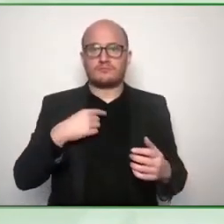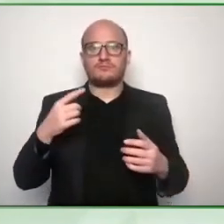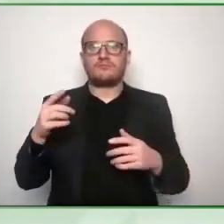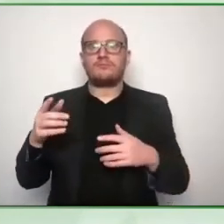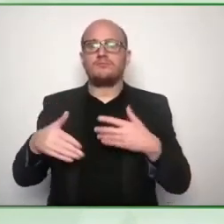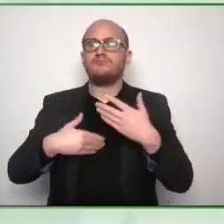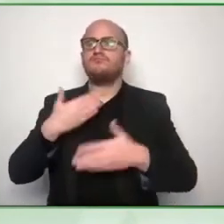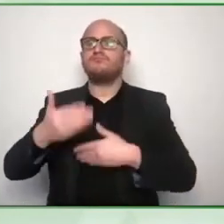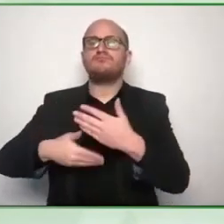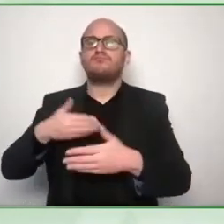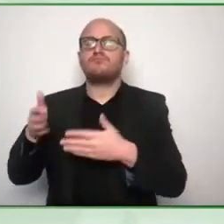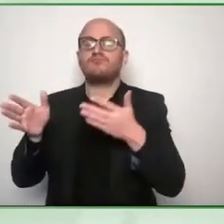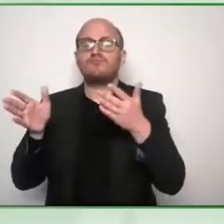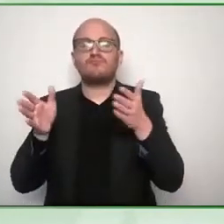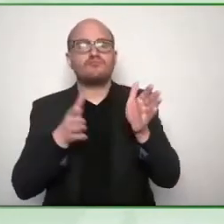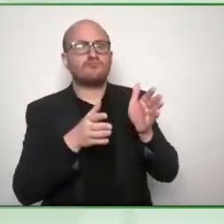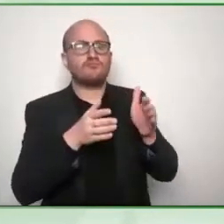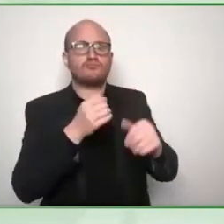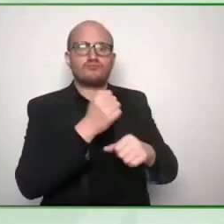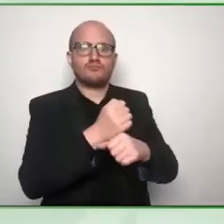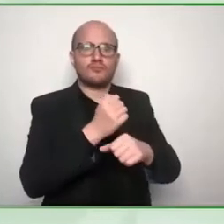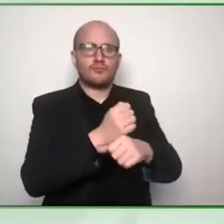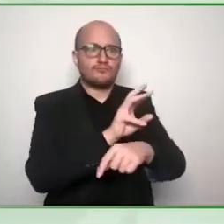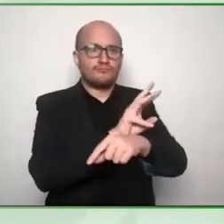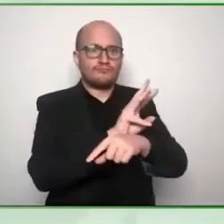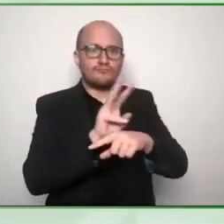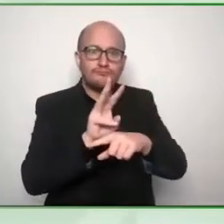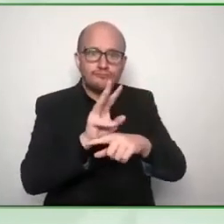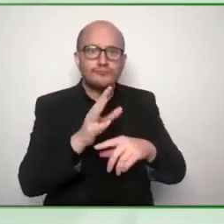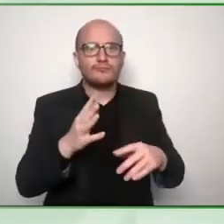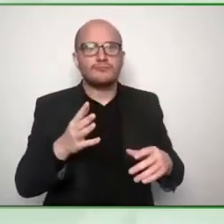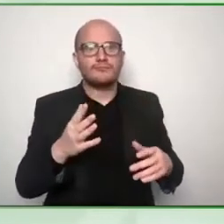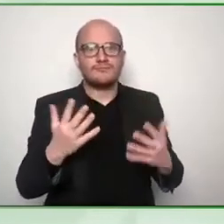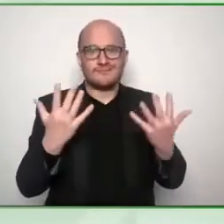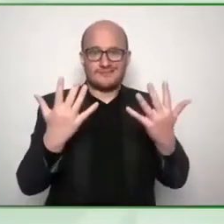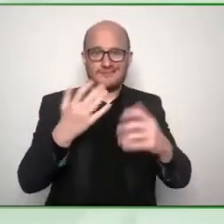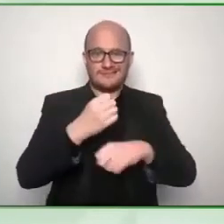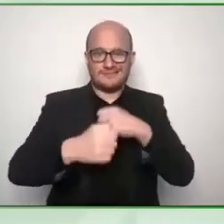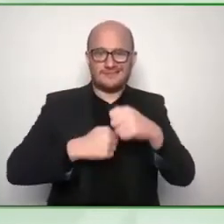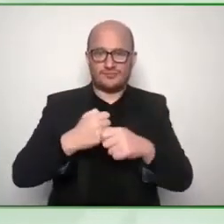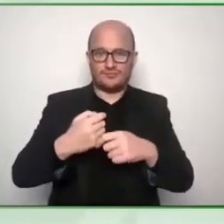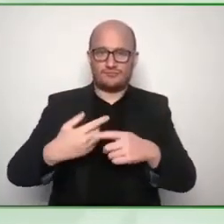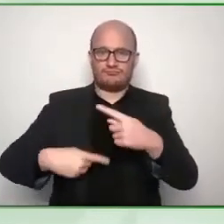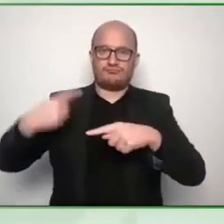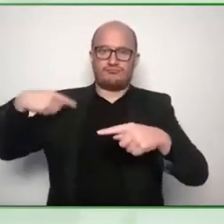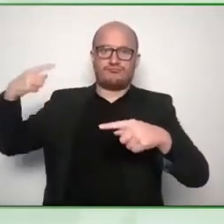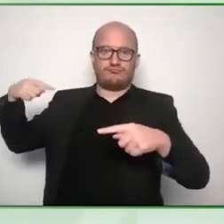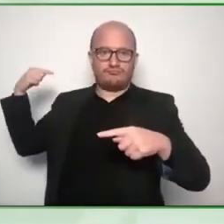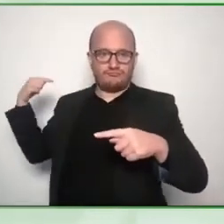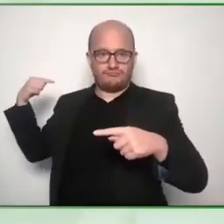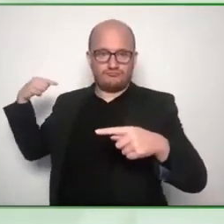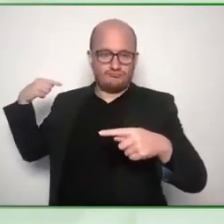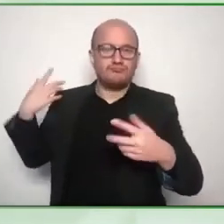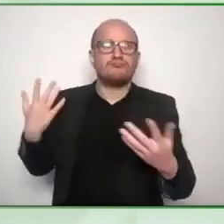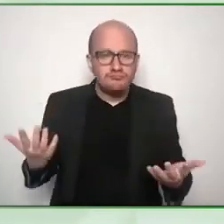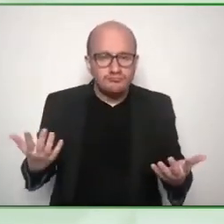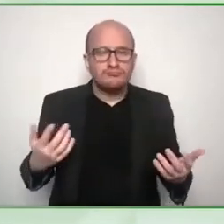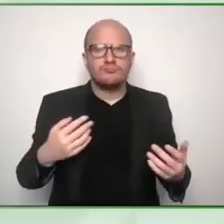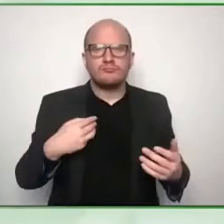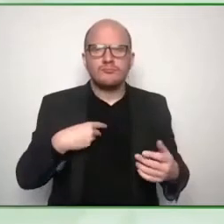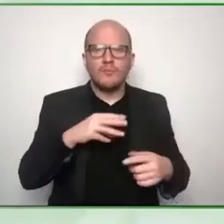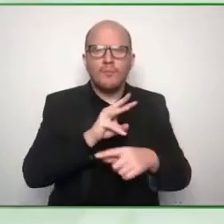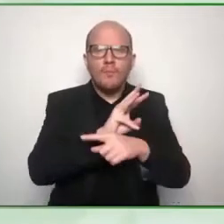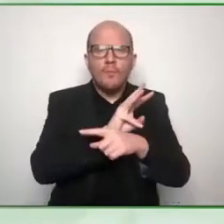really the uh web accessibility uh content standards really um sort of struck home with me